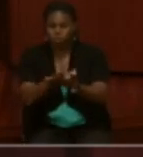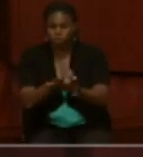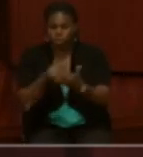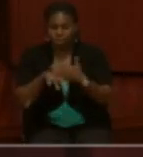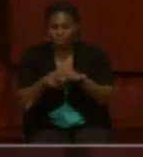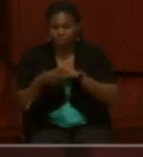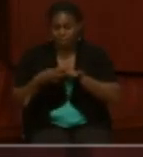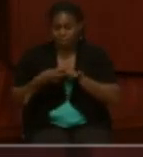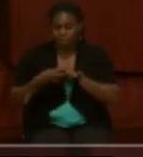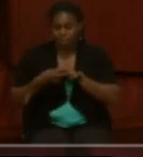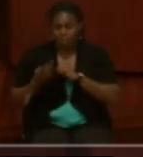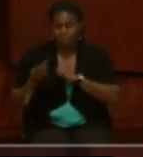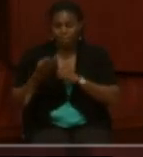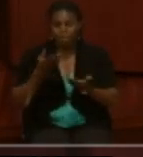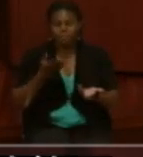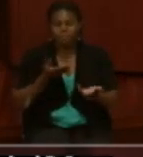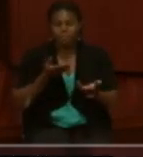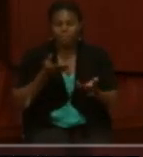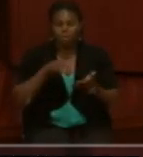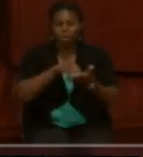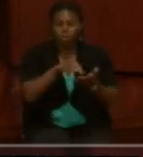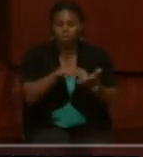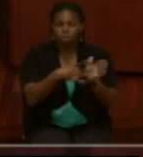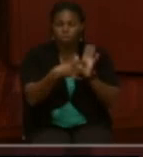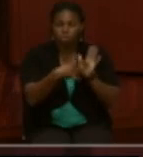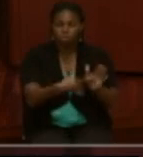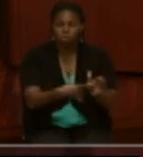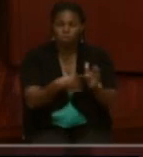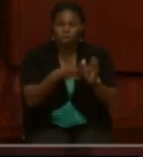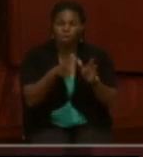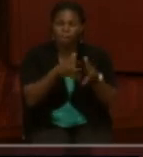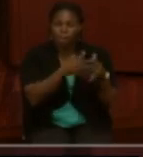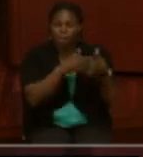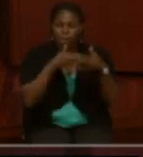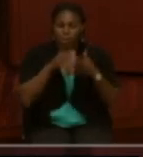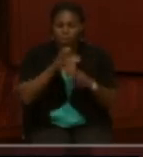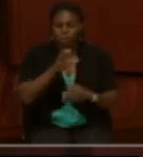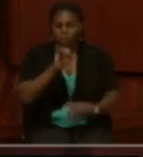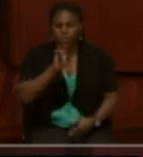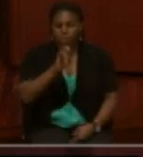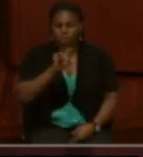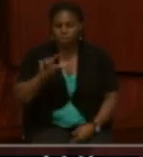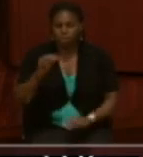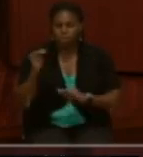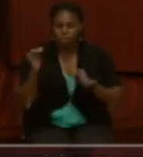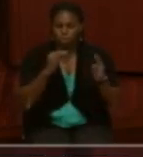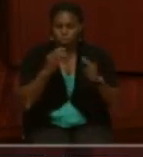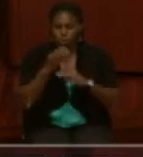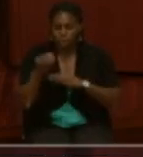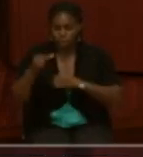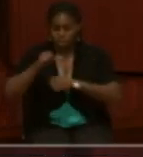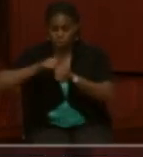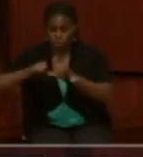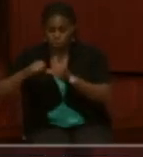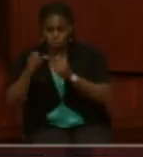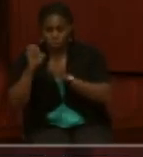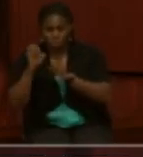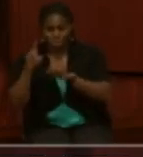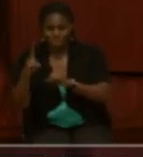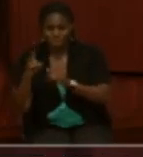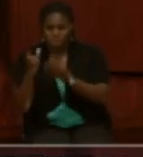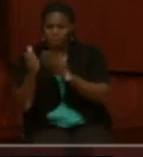His articles have also appeared in America's Civil War and Social Education magazines.